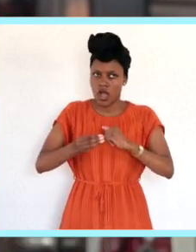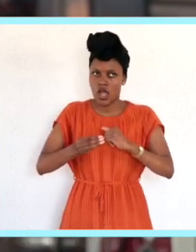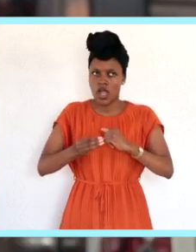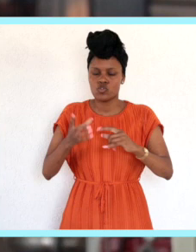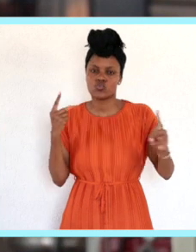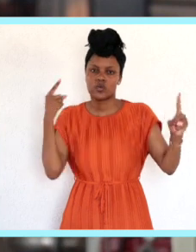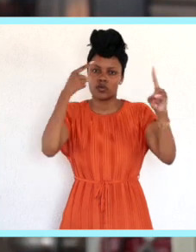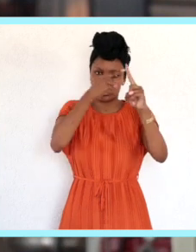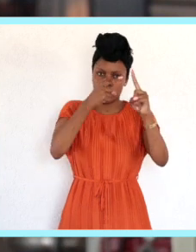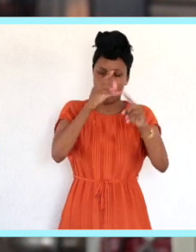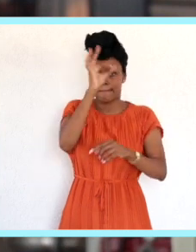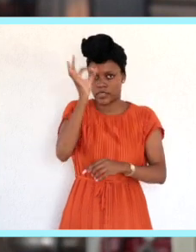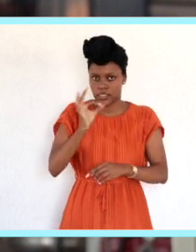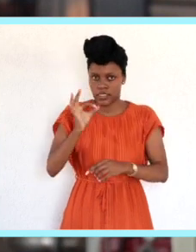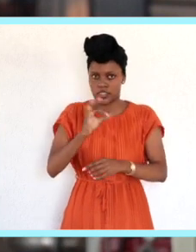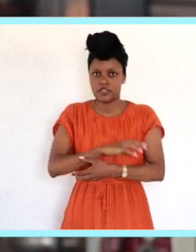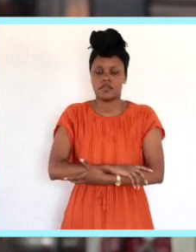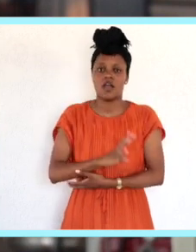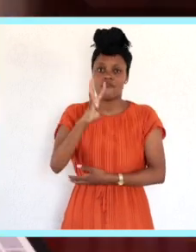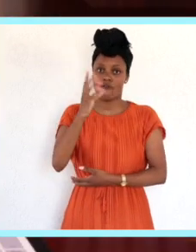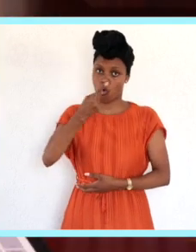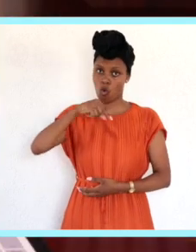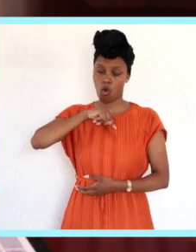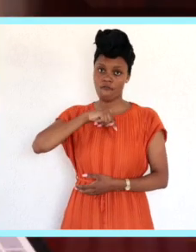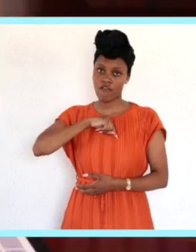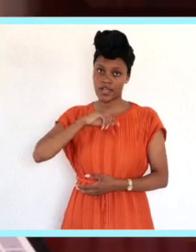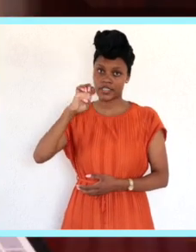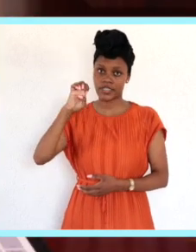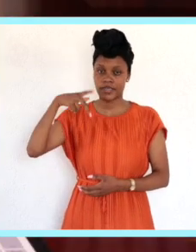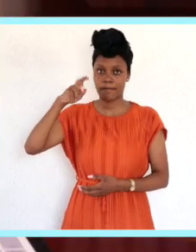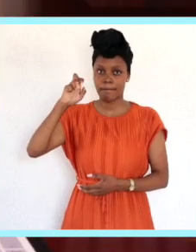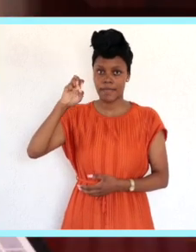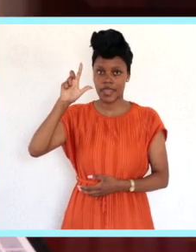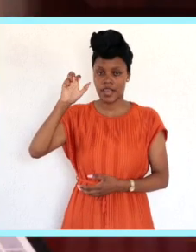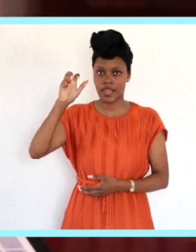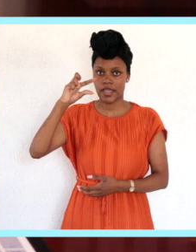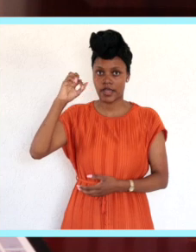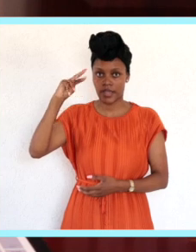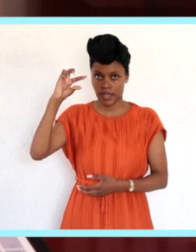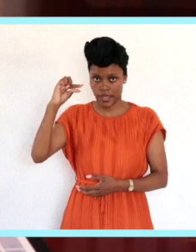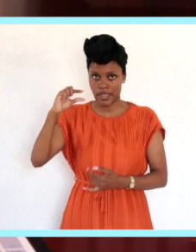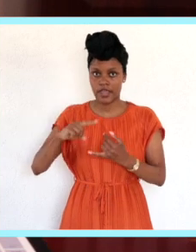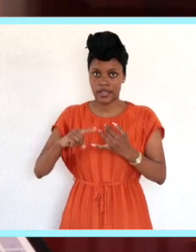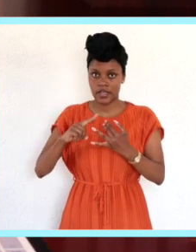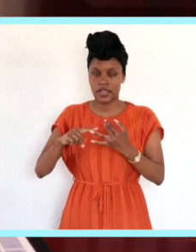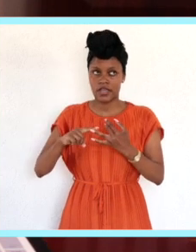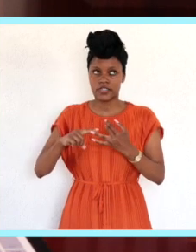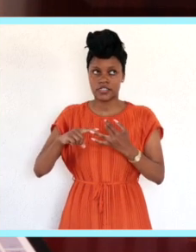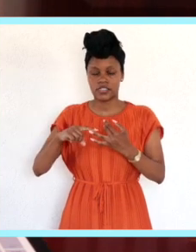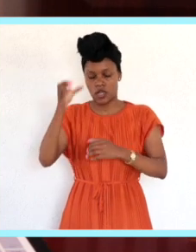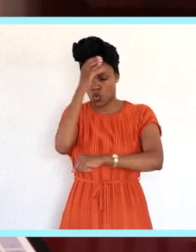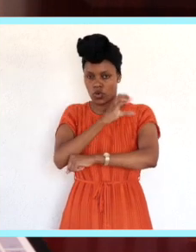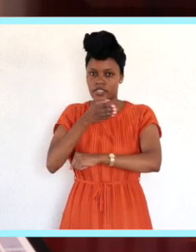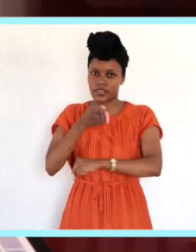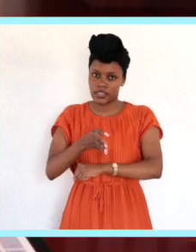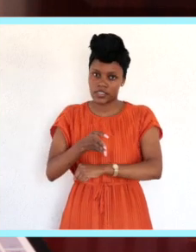a certain percentage of those graduating cohorts. The four of us being Ipelechen Transport, Cummins, Komatsu